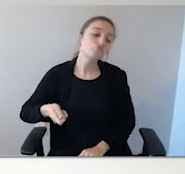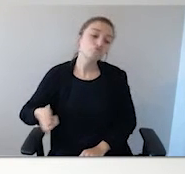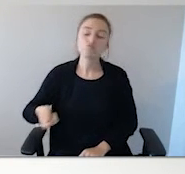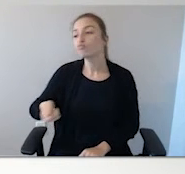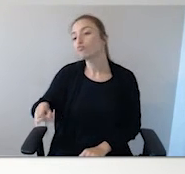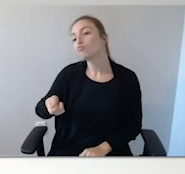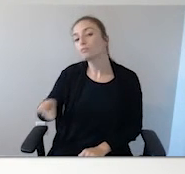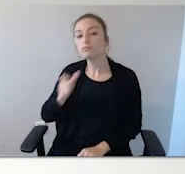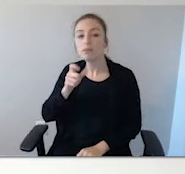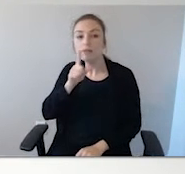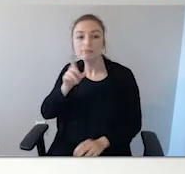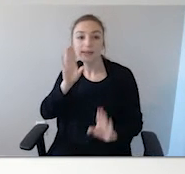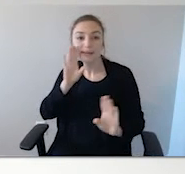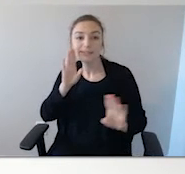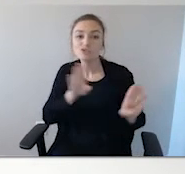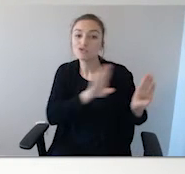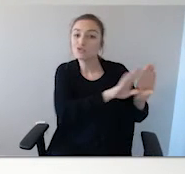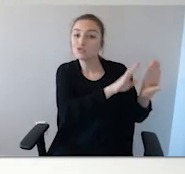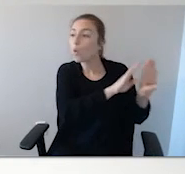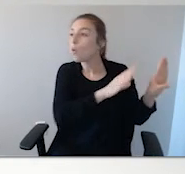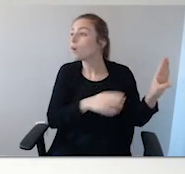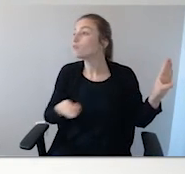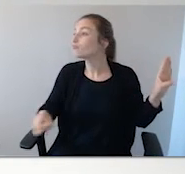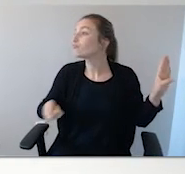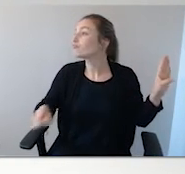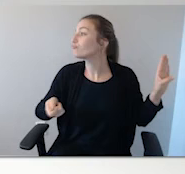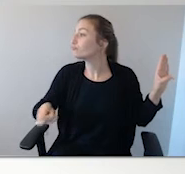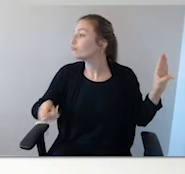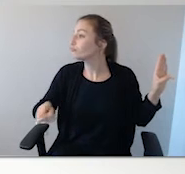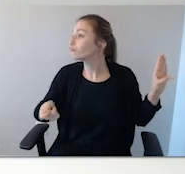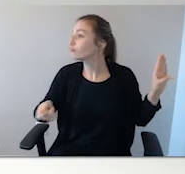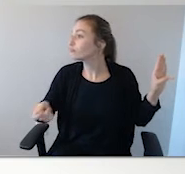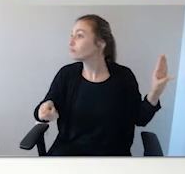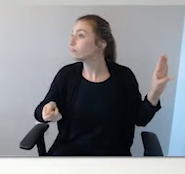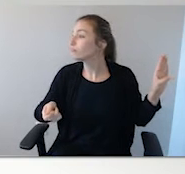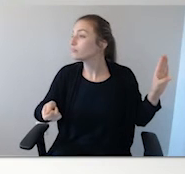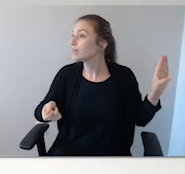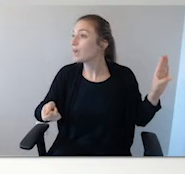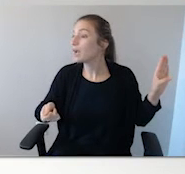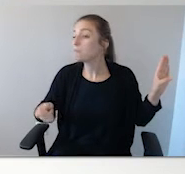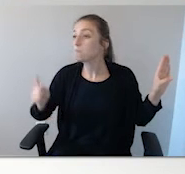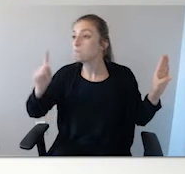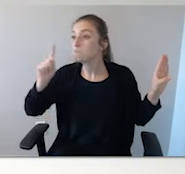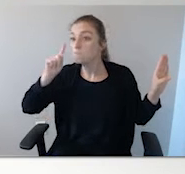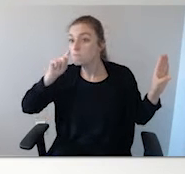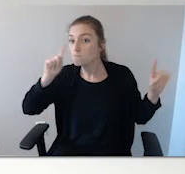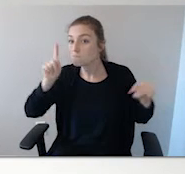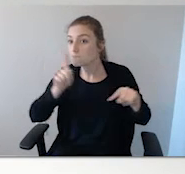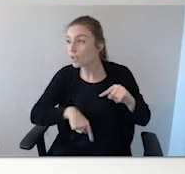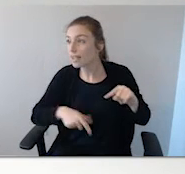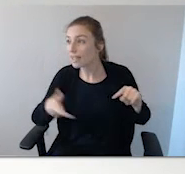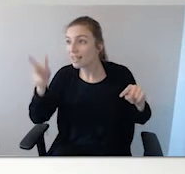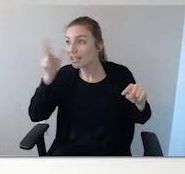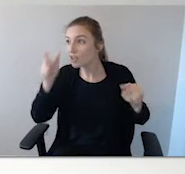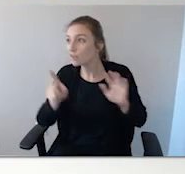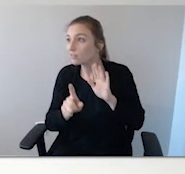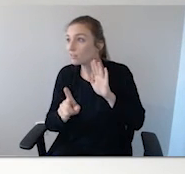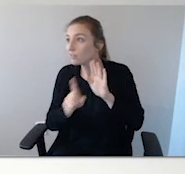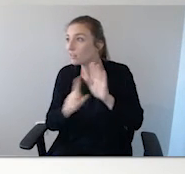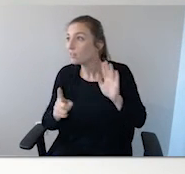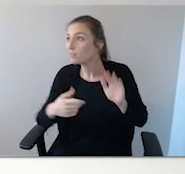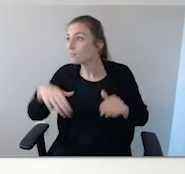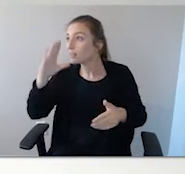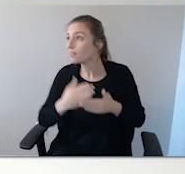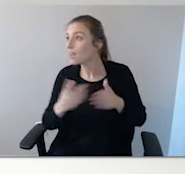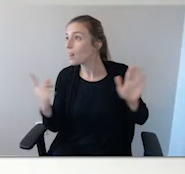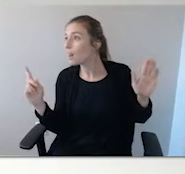And I had my back to the bedroom door where he was at and my back to the front door. And the vacuum on, I didn't hear the chime. I didn't see